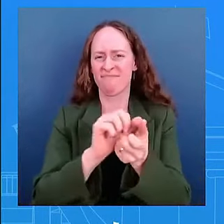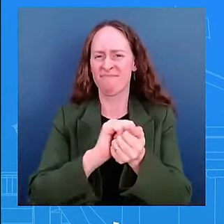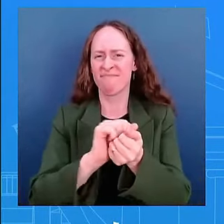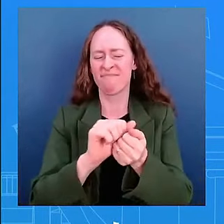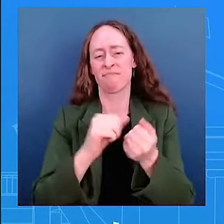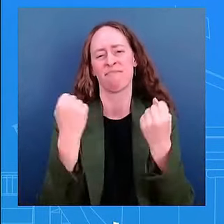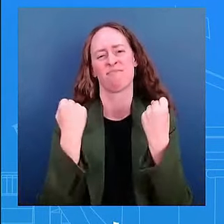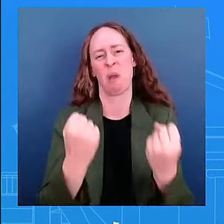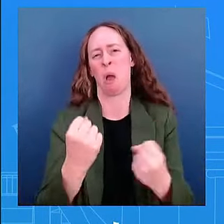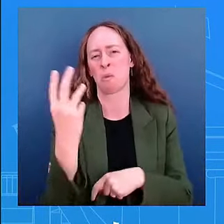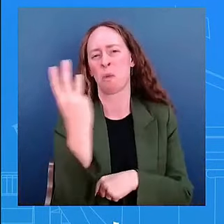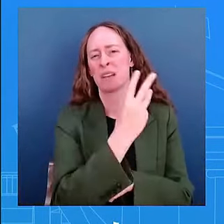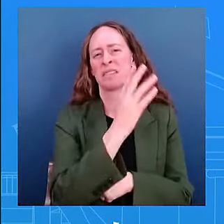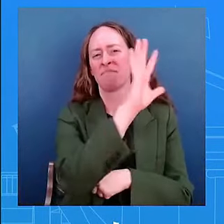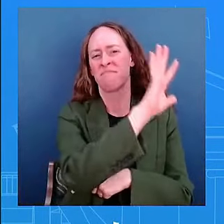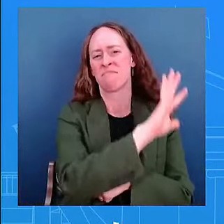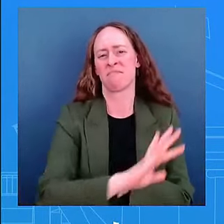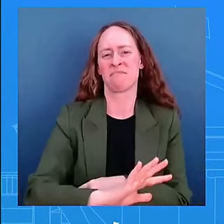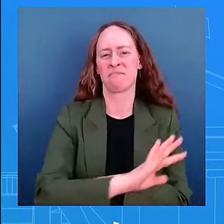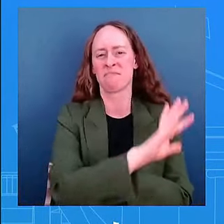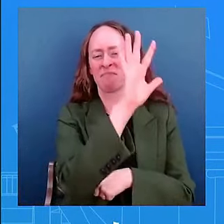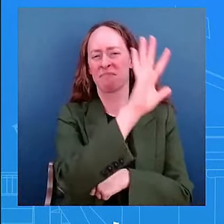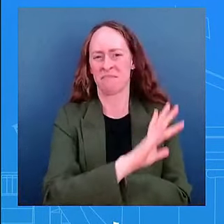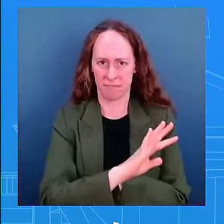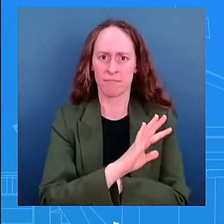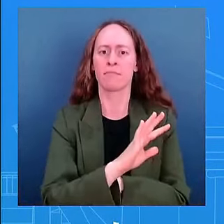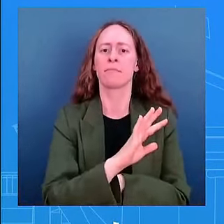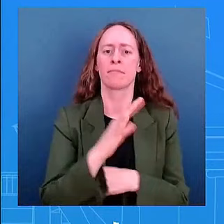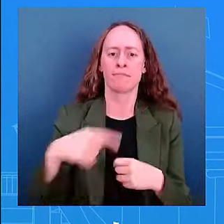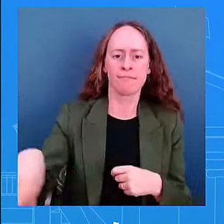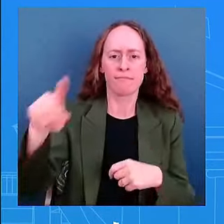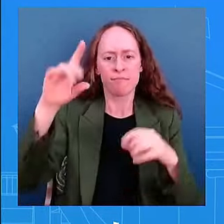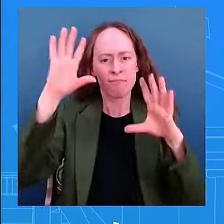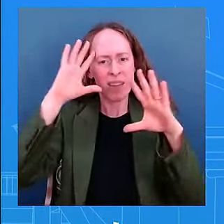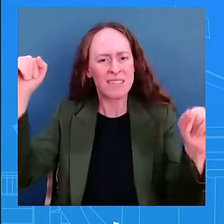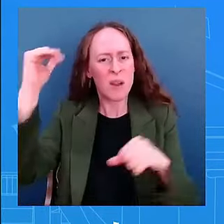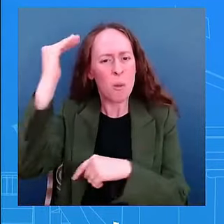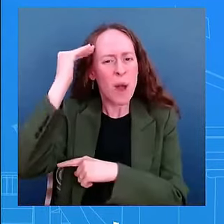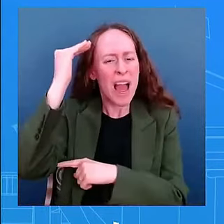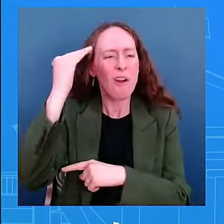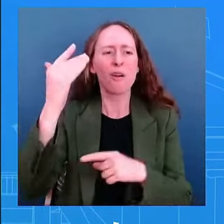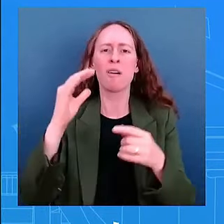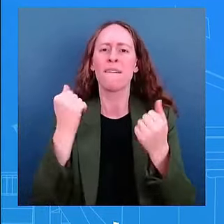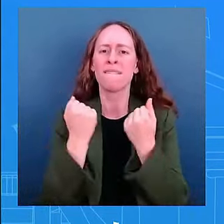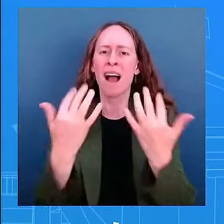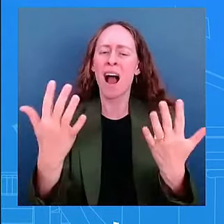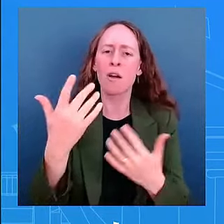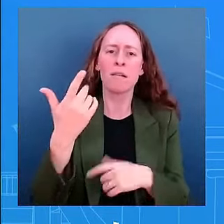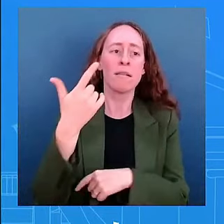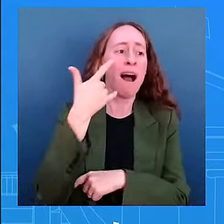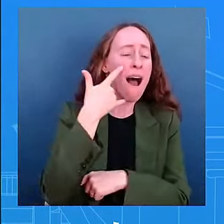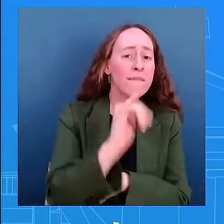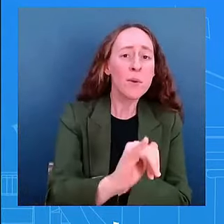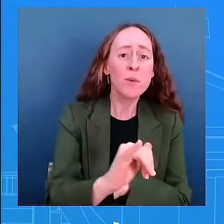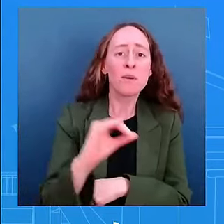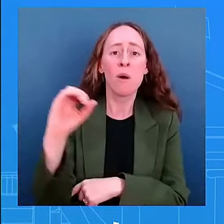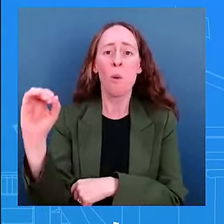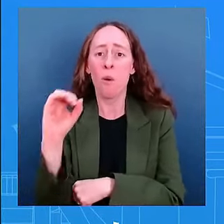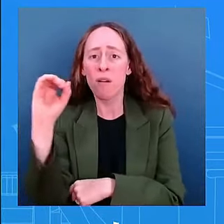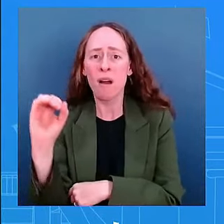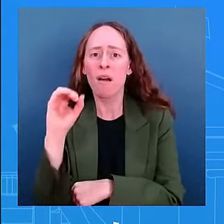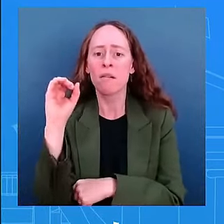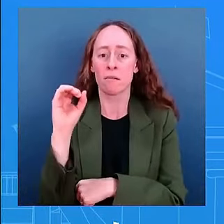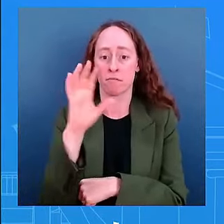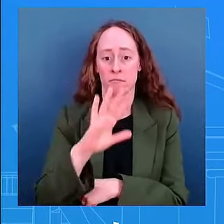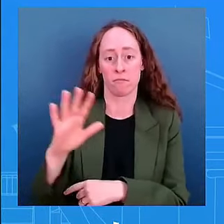park fire in california and the fires in oregon as of july 30th over 7 000 federal personnel from the u.s forest service and the